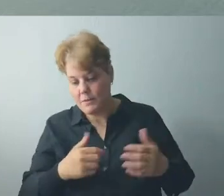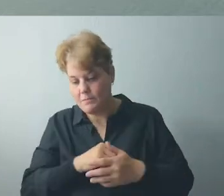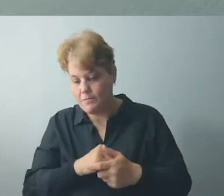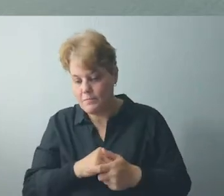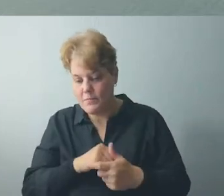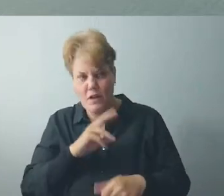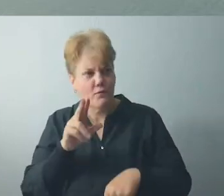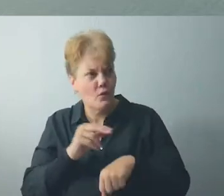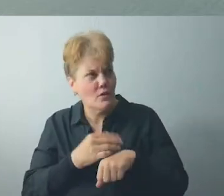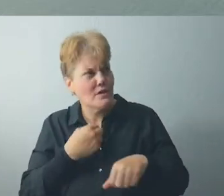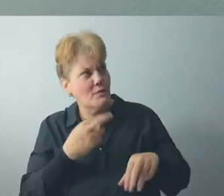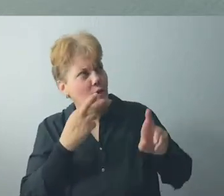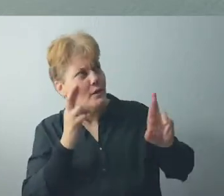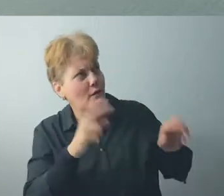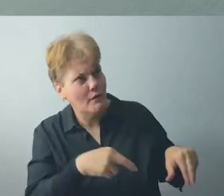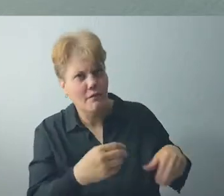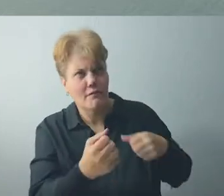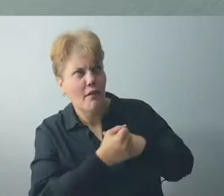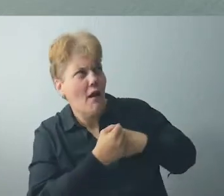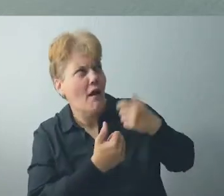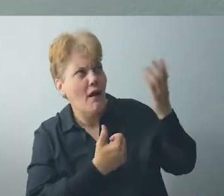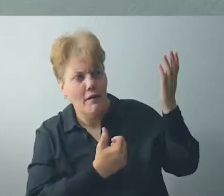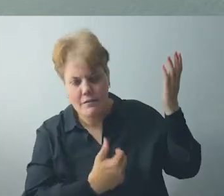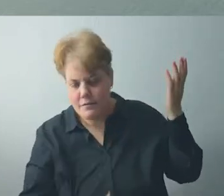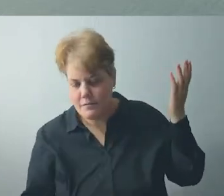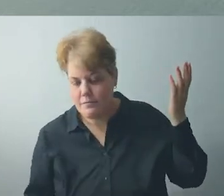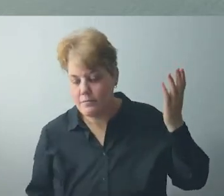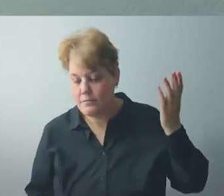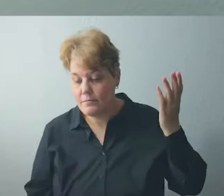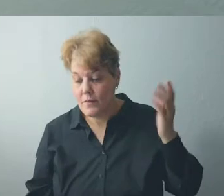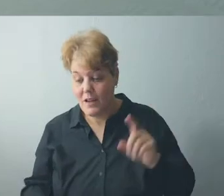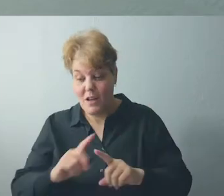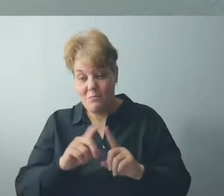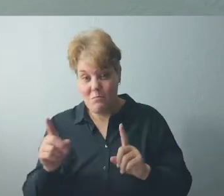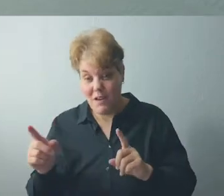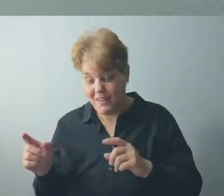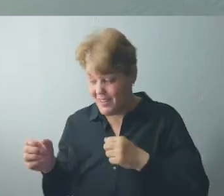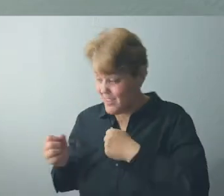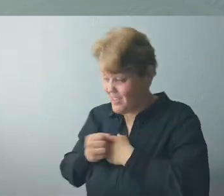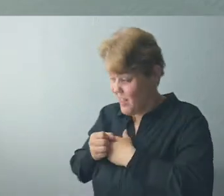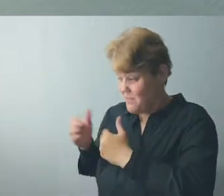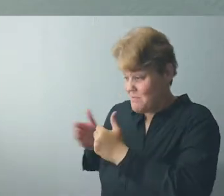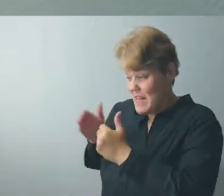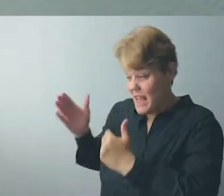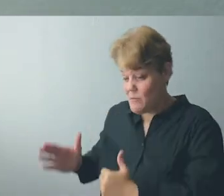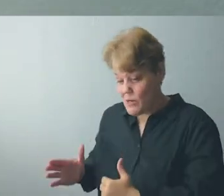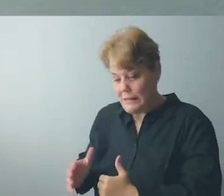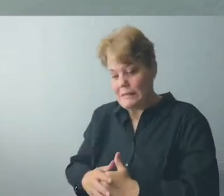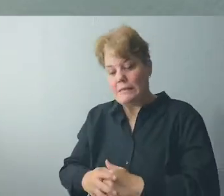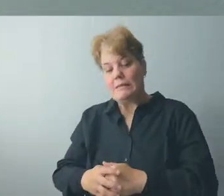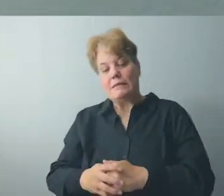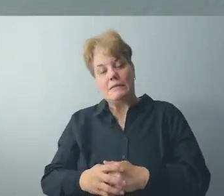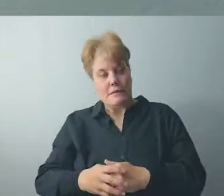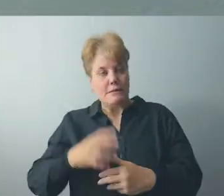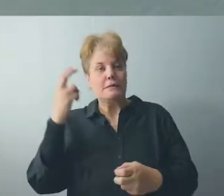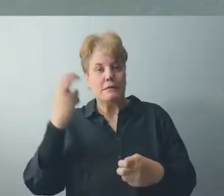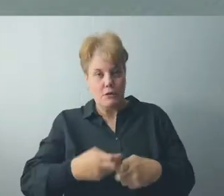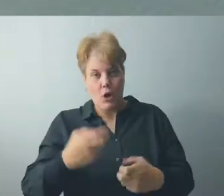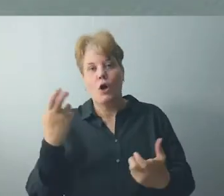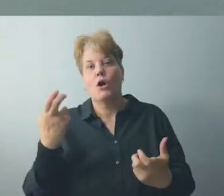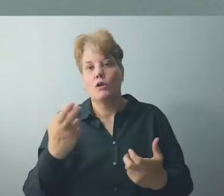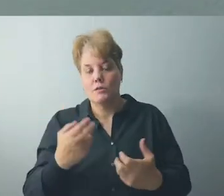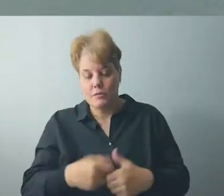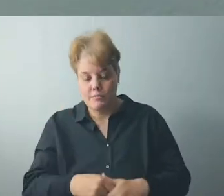as myself, well, that's another thing. Specifically, if your neighbor might be problematic,